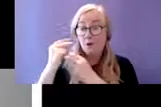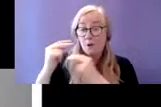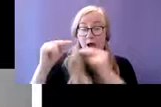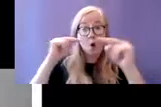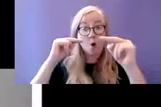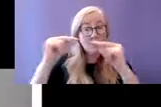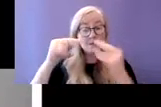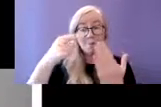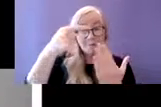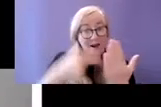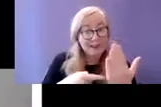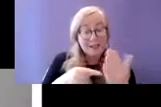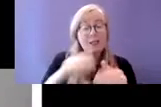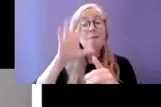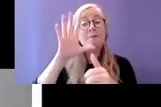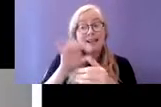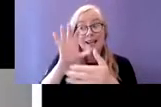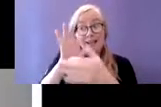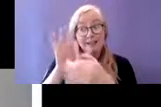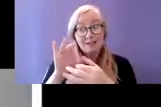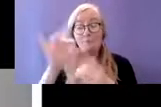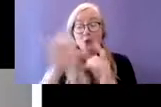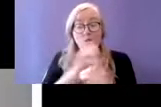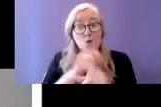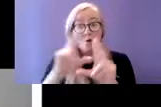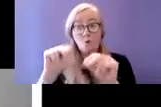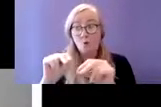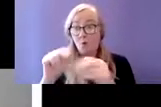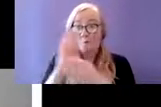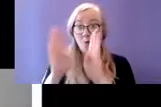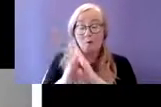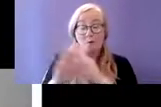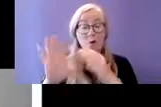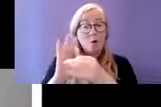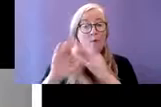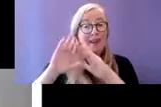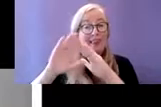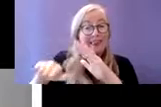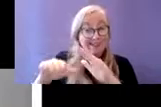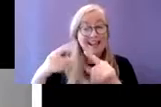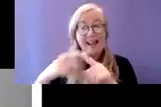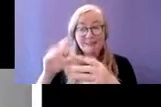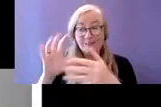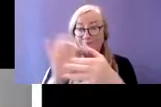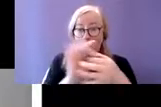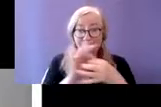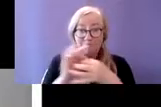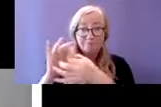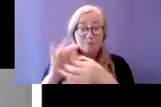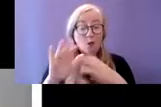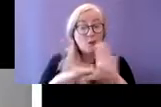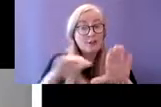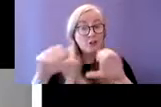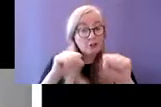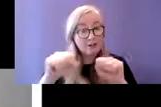intervention and collaboration with relevant services and stakeholders increased investment in autism friendly